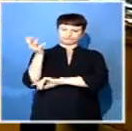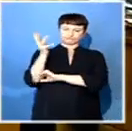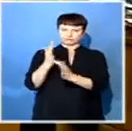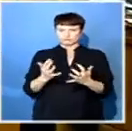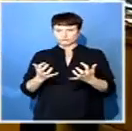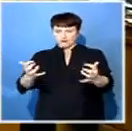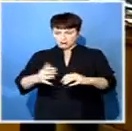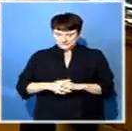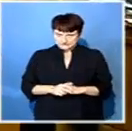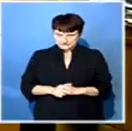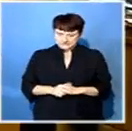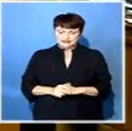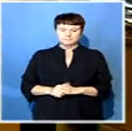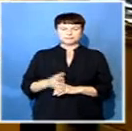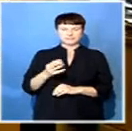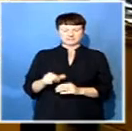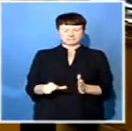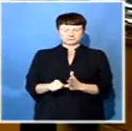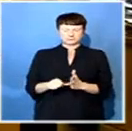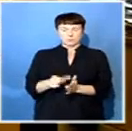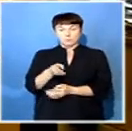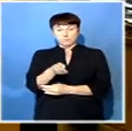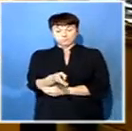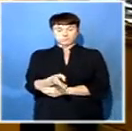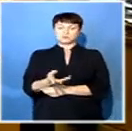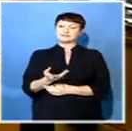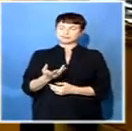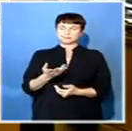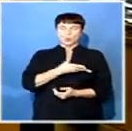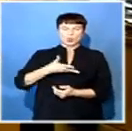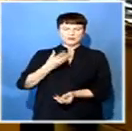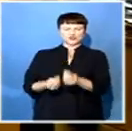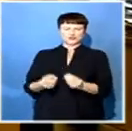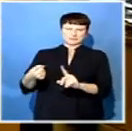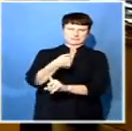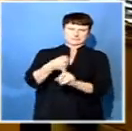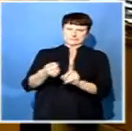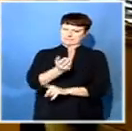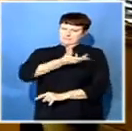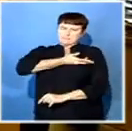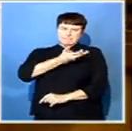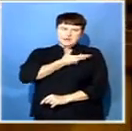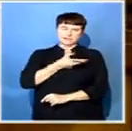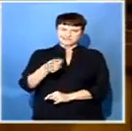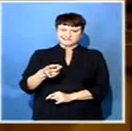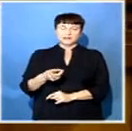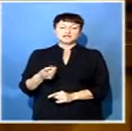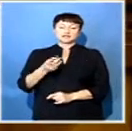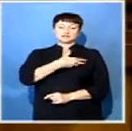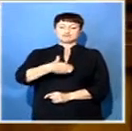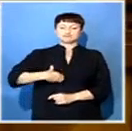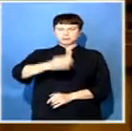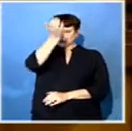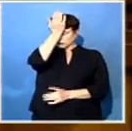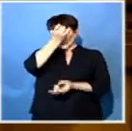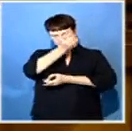against women still dominating, and a call for the society to unite against the scourge. We